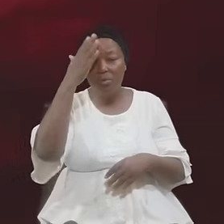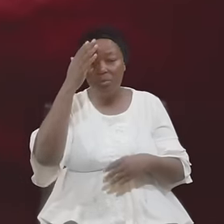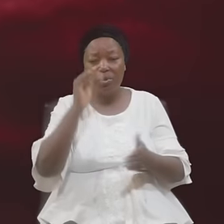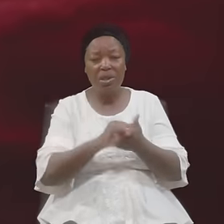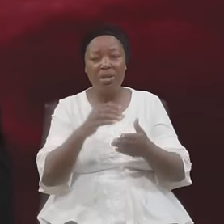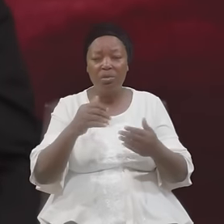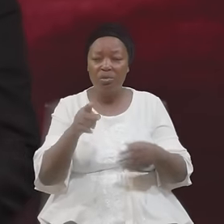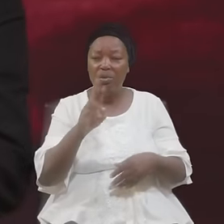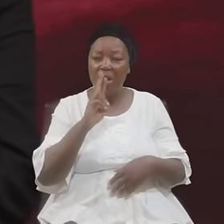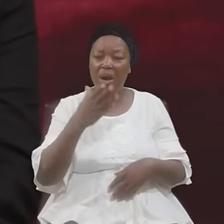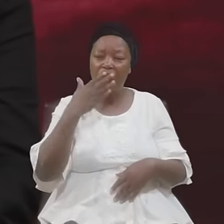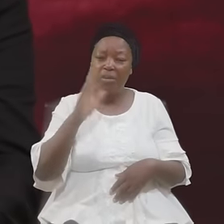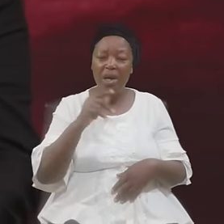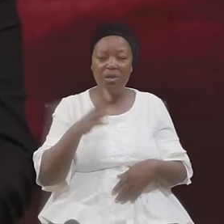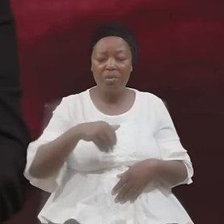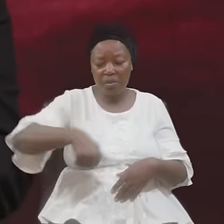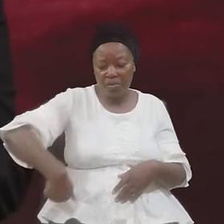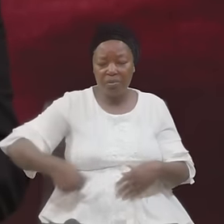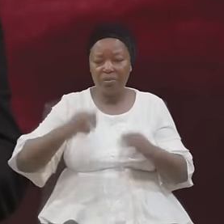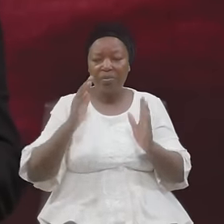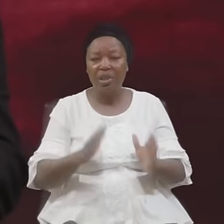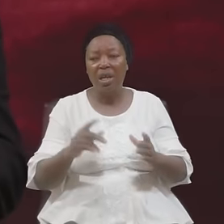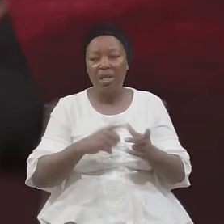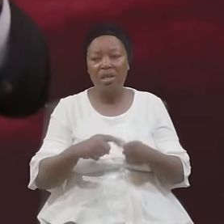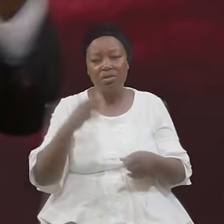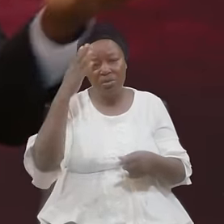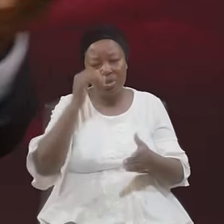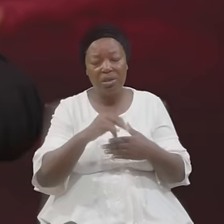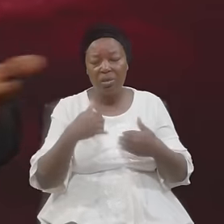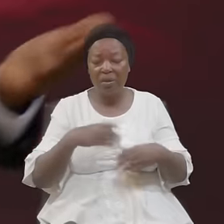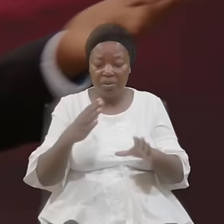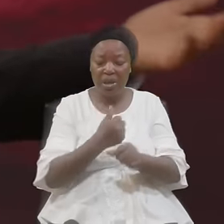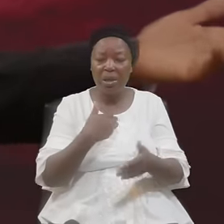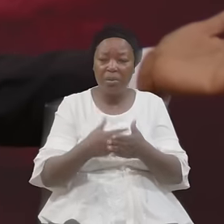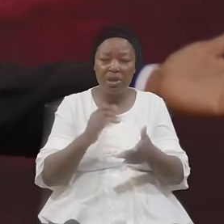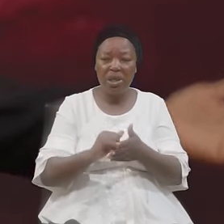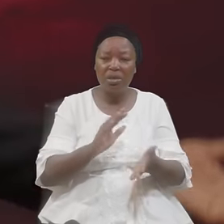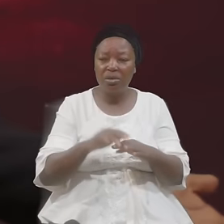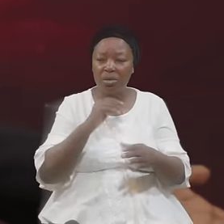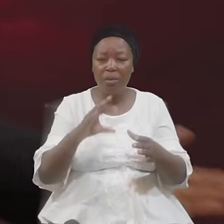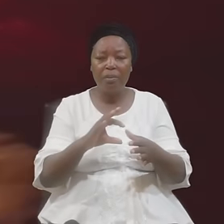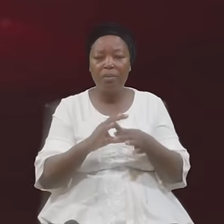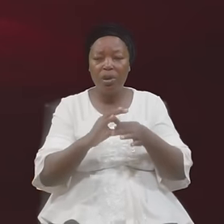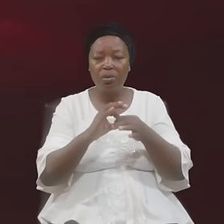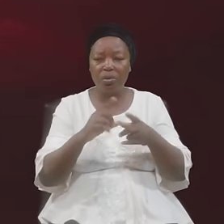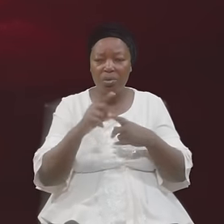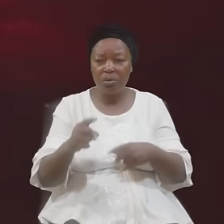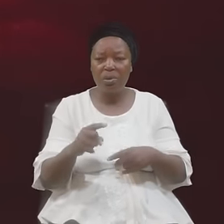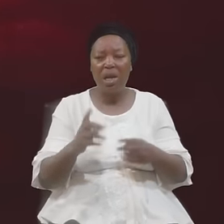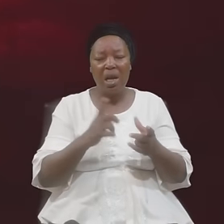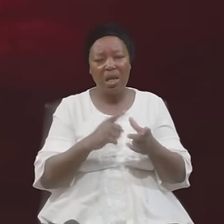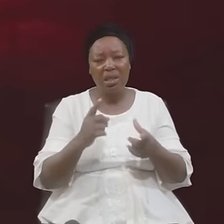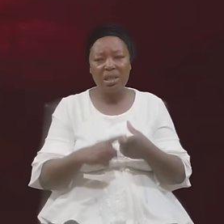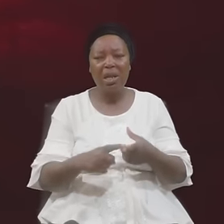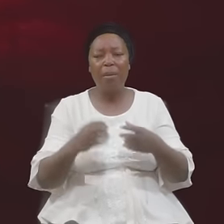Fraudulent If You Know You Are You Know Taking Money If You Know You Said You Borrowed Money And